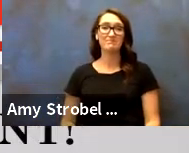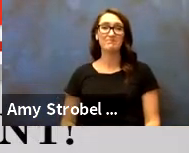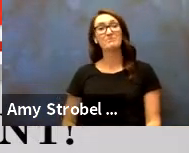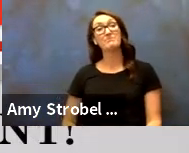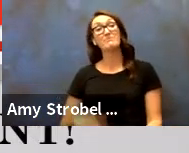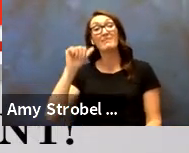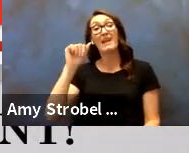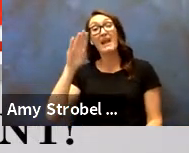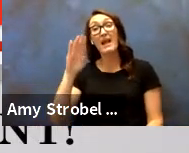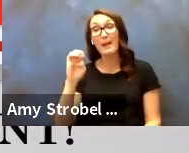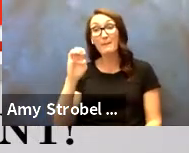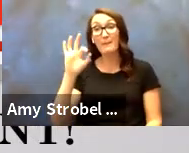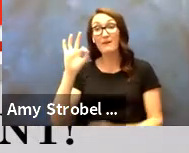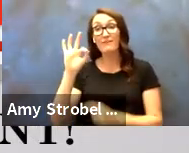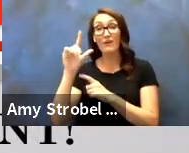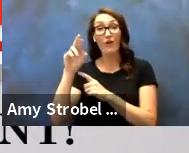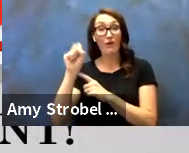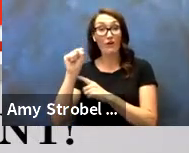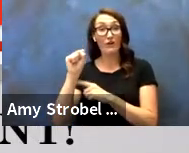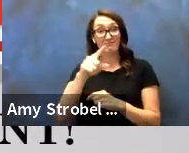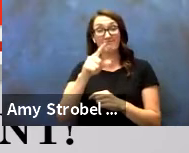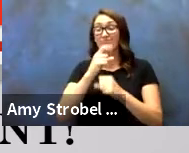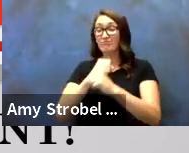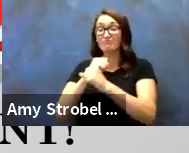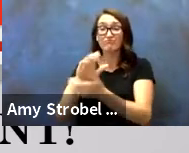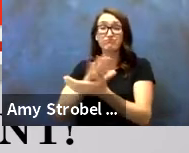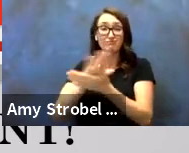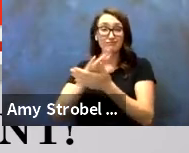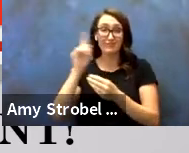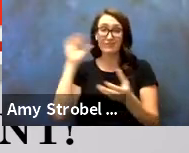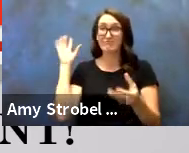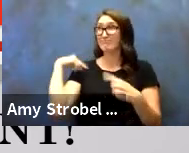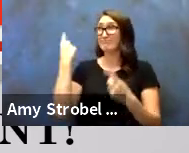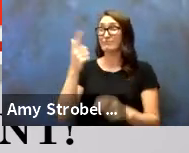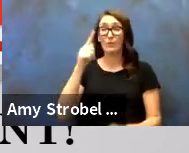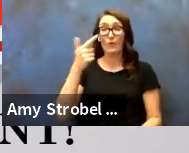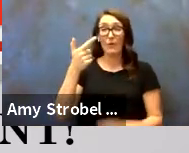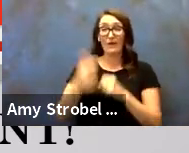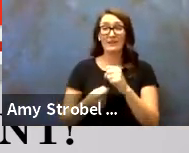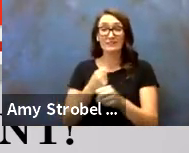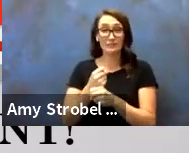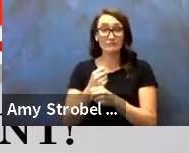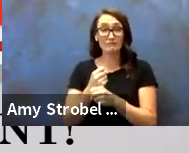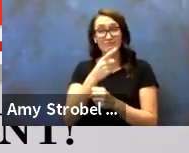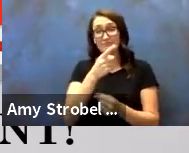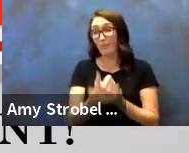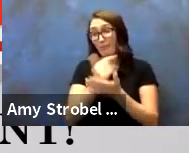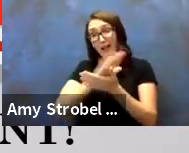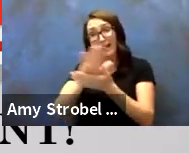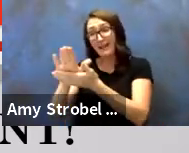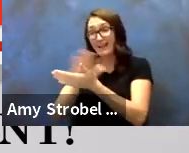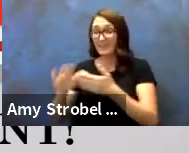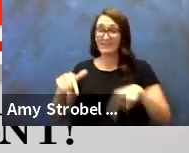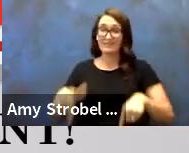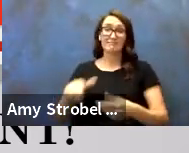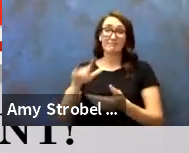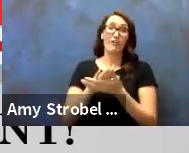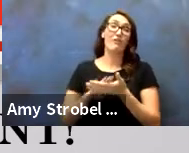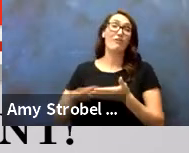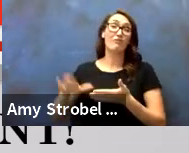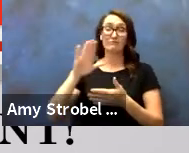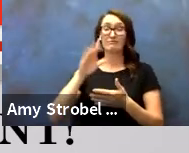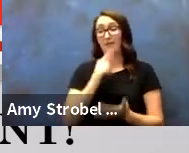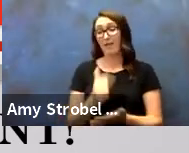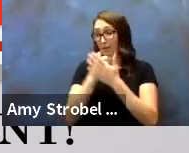Abe Flores has been a custodian for us for 21 years, helping clean this campus and keeping it